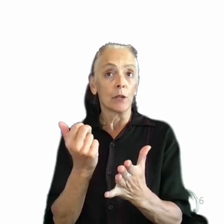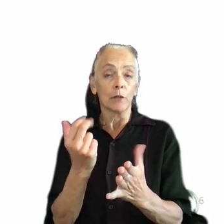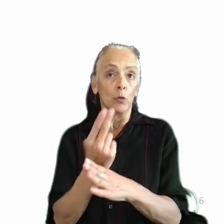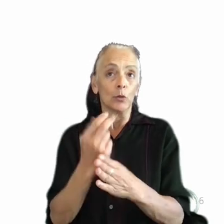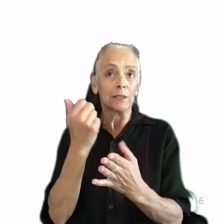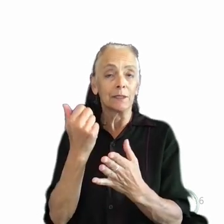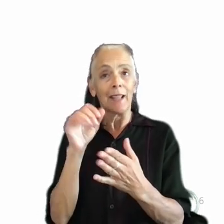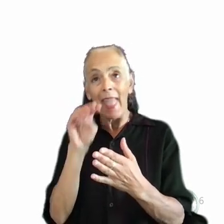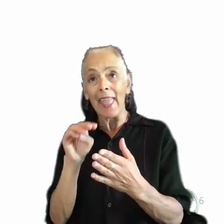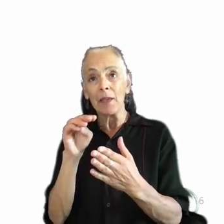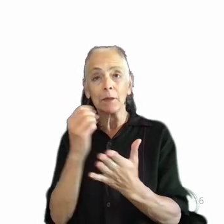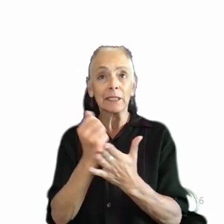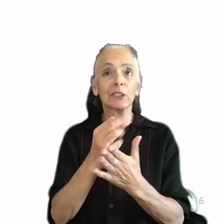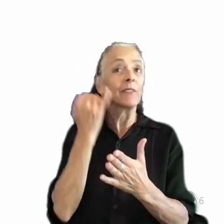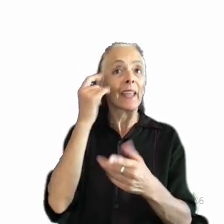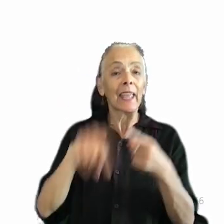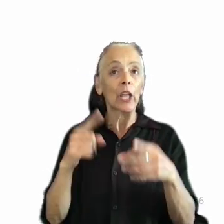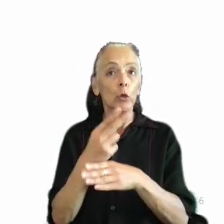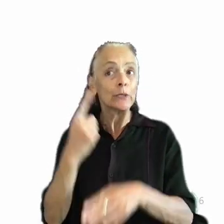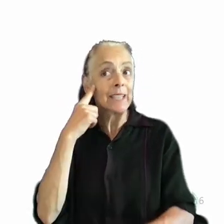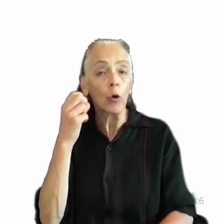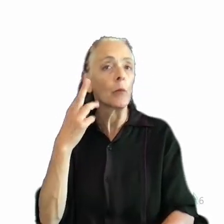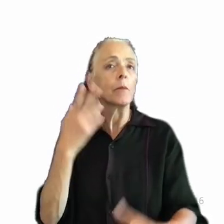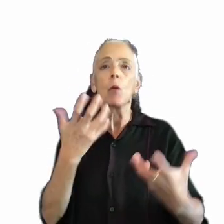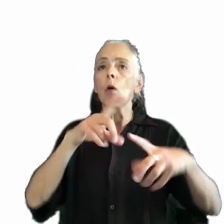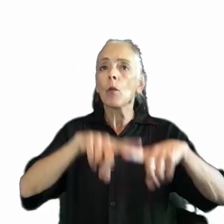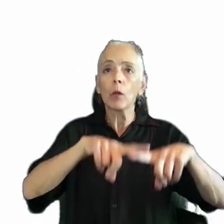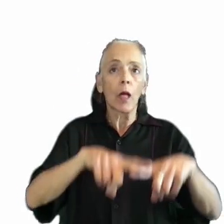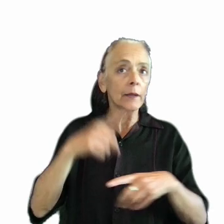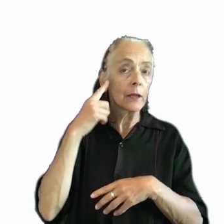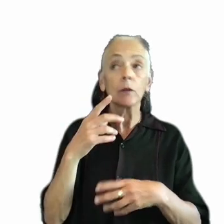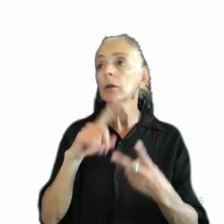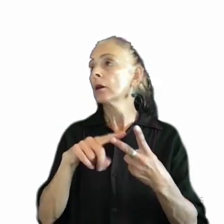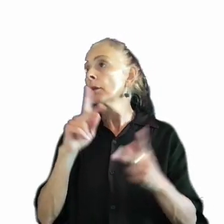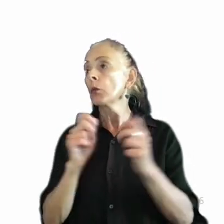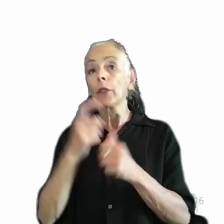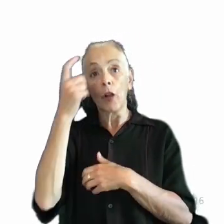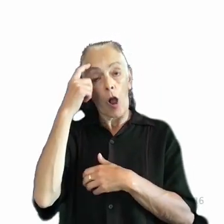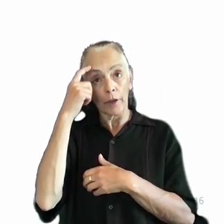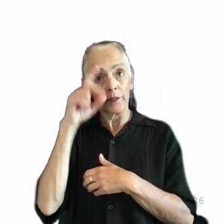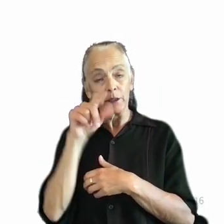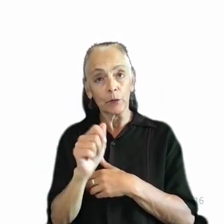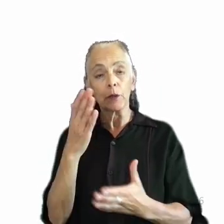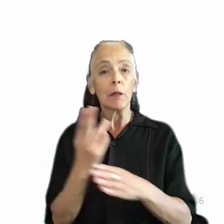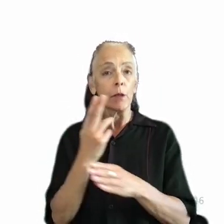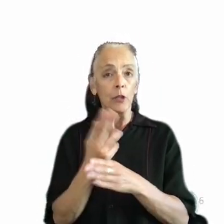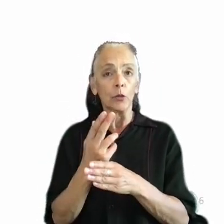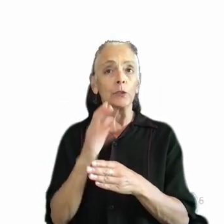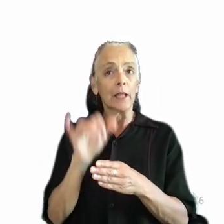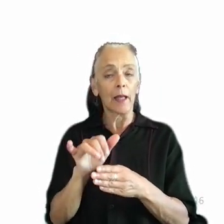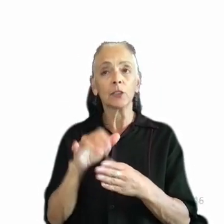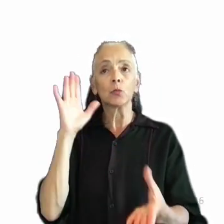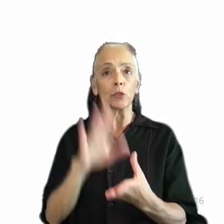aim or if they would rather not rely on sounds. People with cognitive disabilities might use an aim assist to reduce anxiety in combat situations